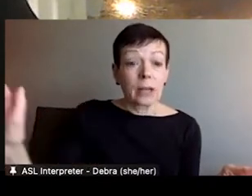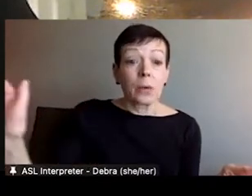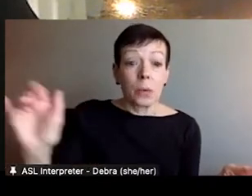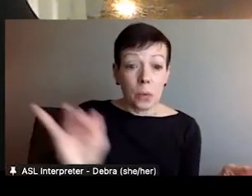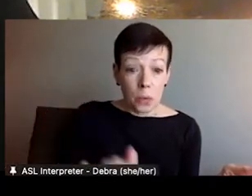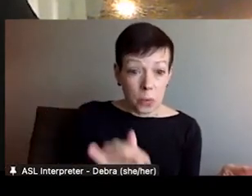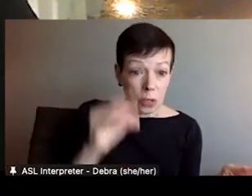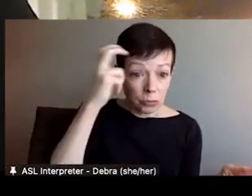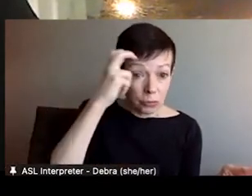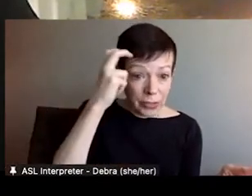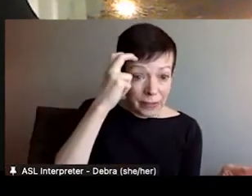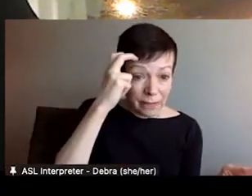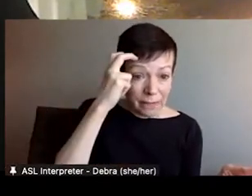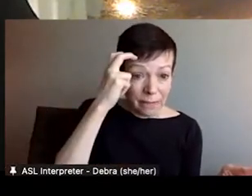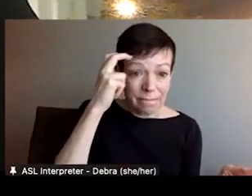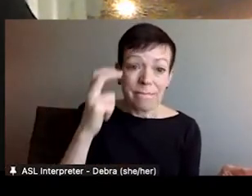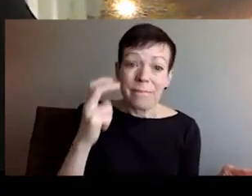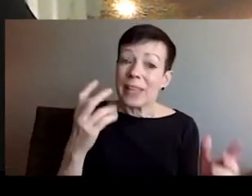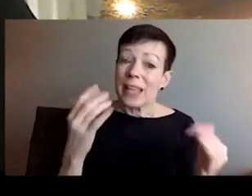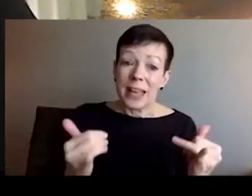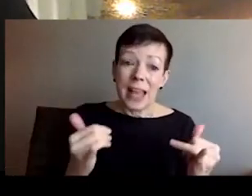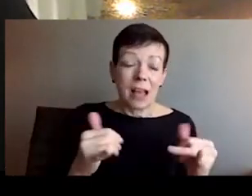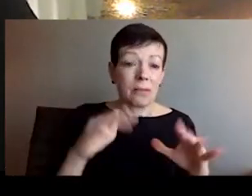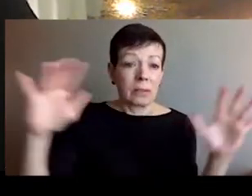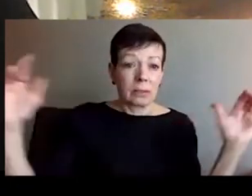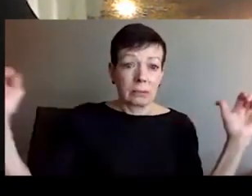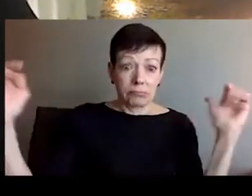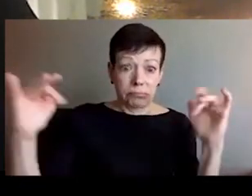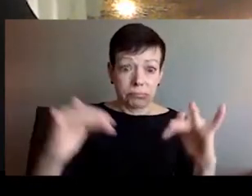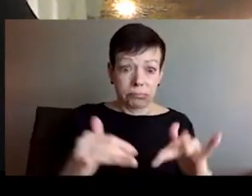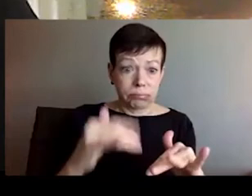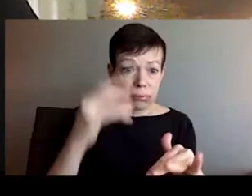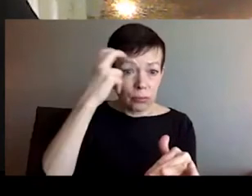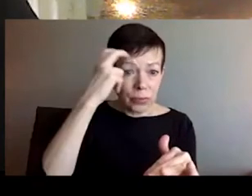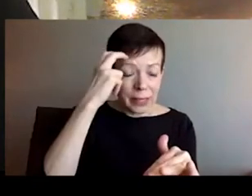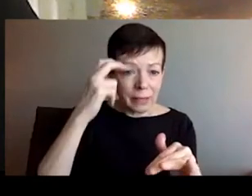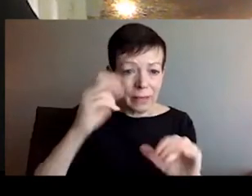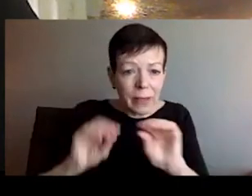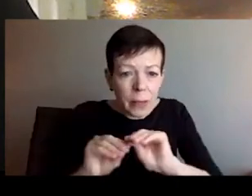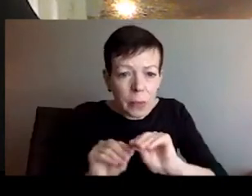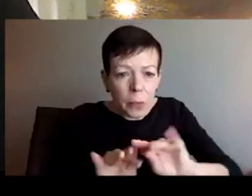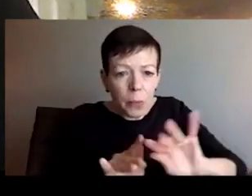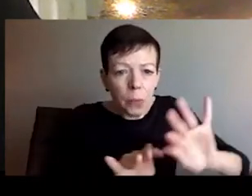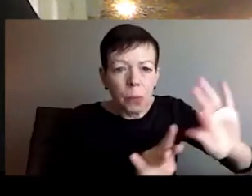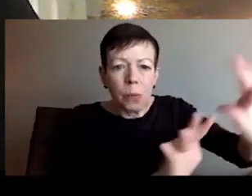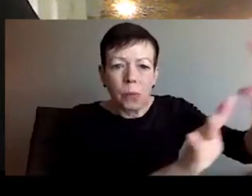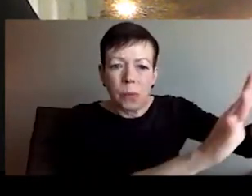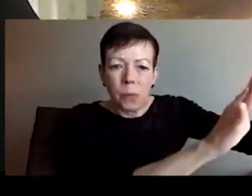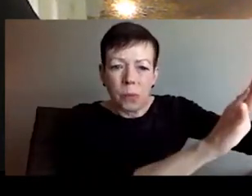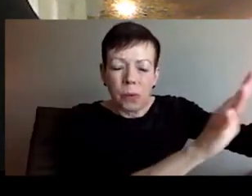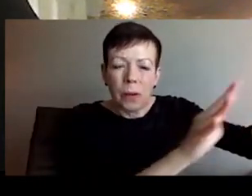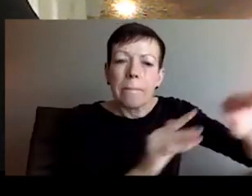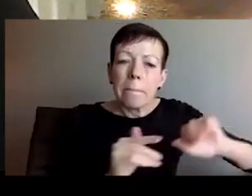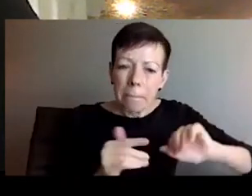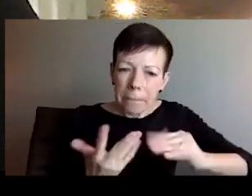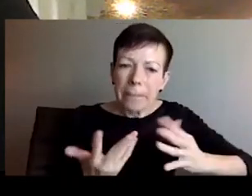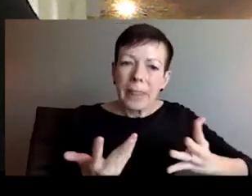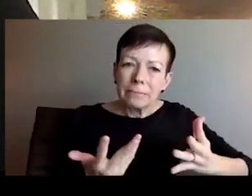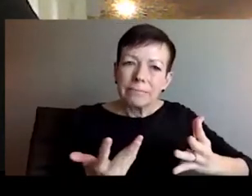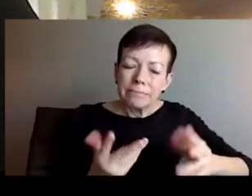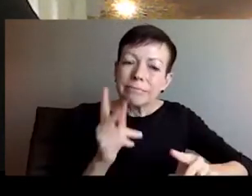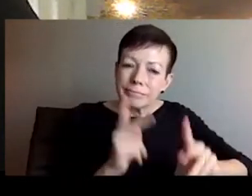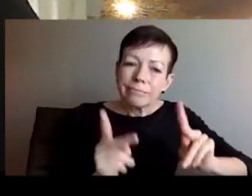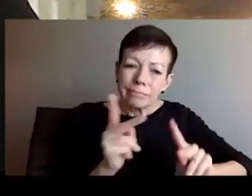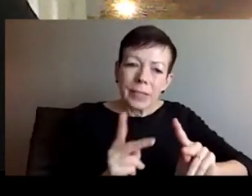the rocket crashed just 500 meters from my house.